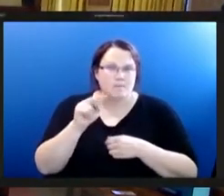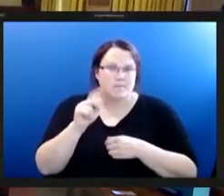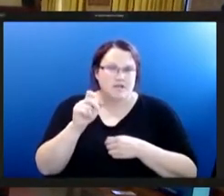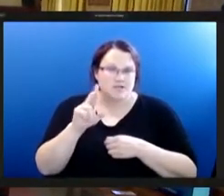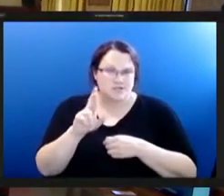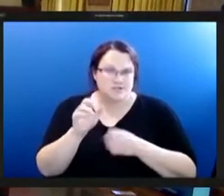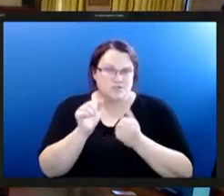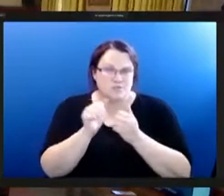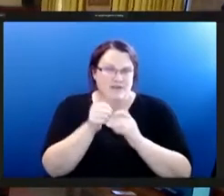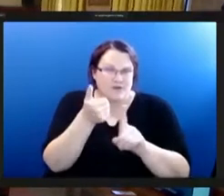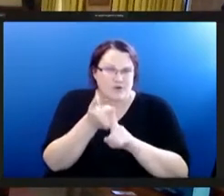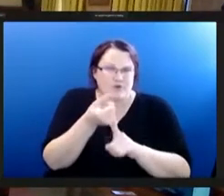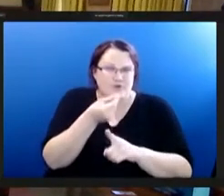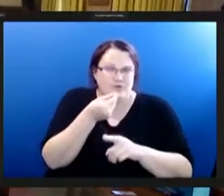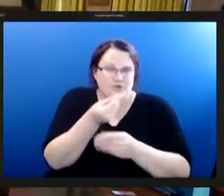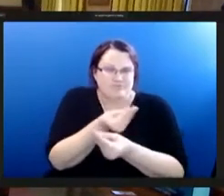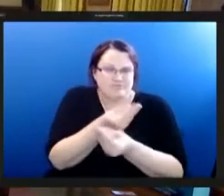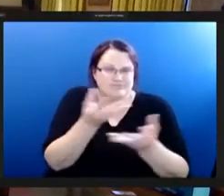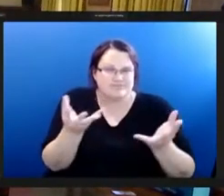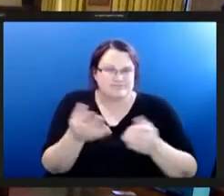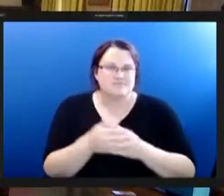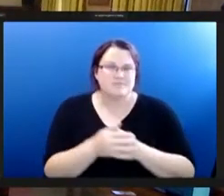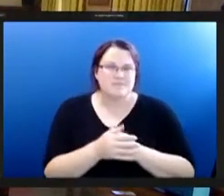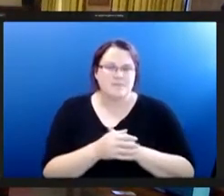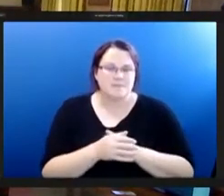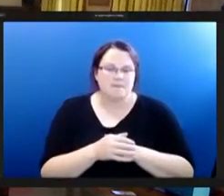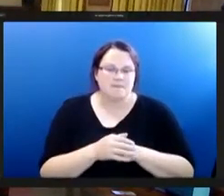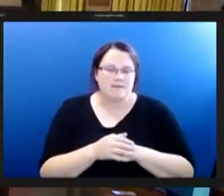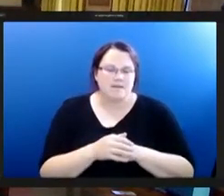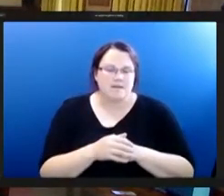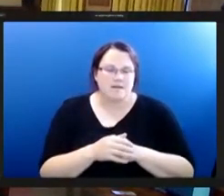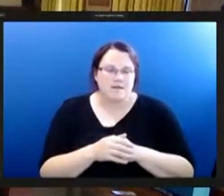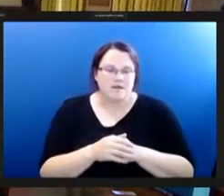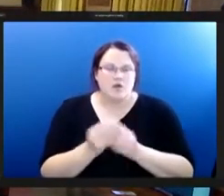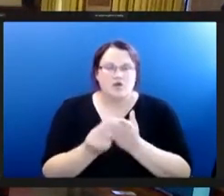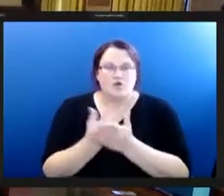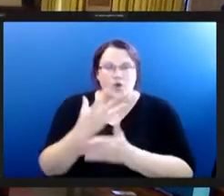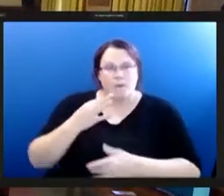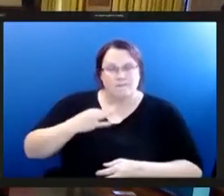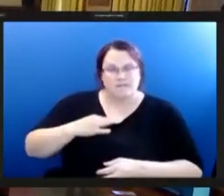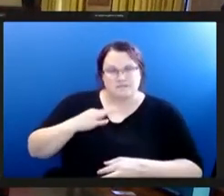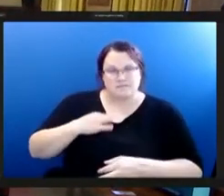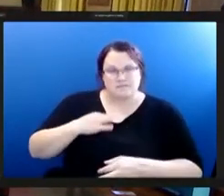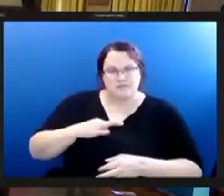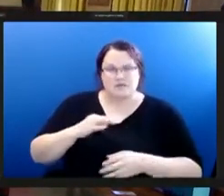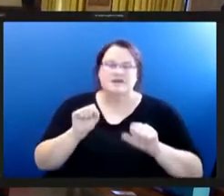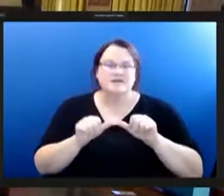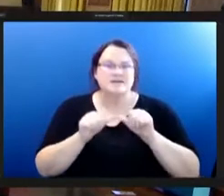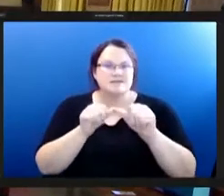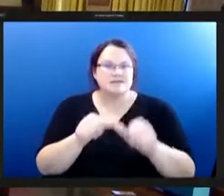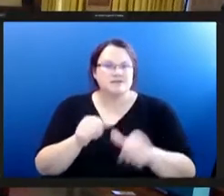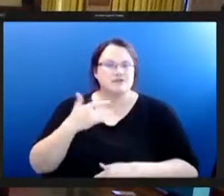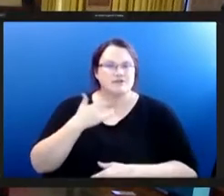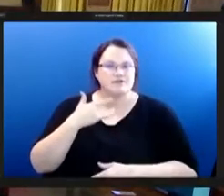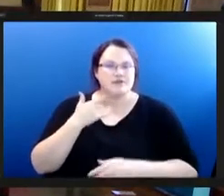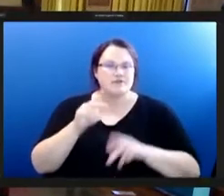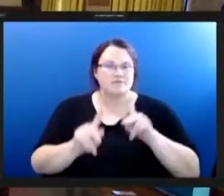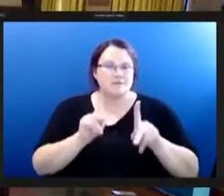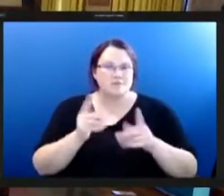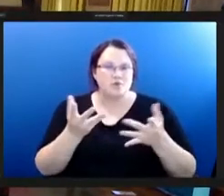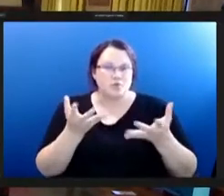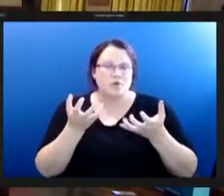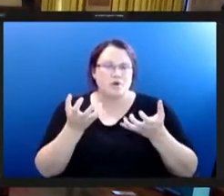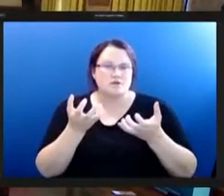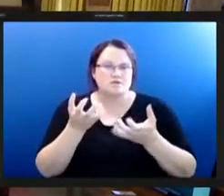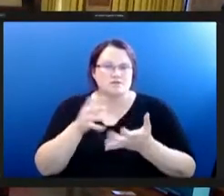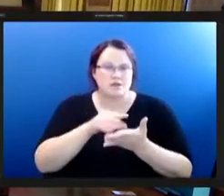the gardening bloom is real um we at grove pittsburgh continue to feel the surge requests from residents who want to learn how to grow their